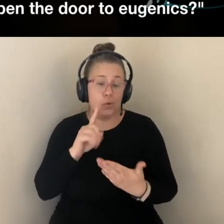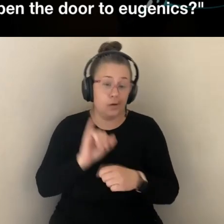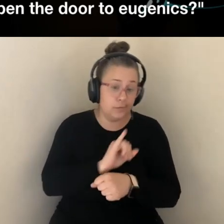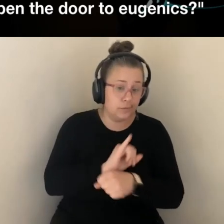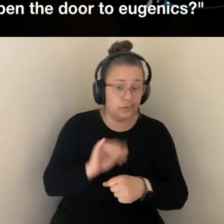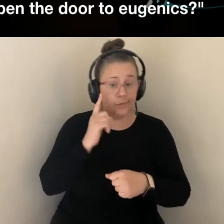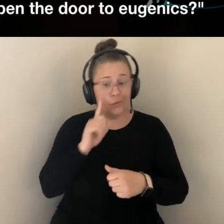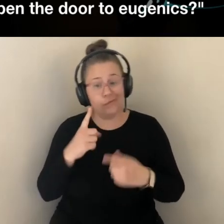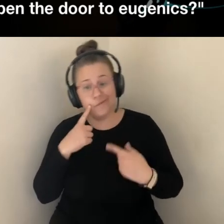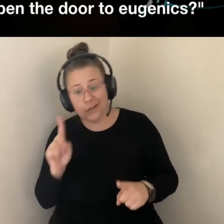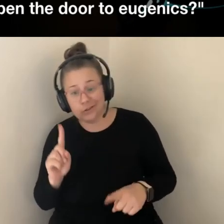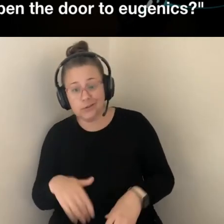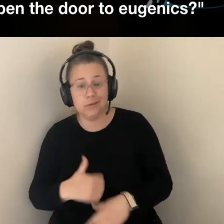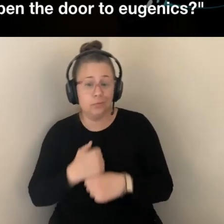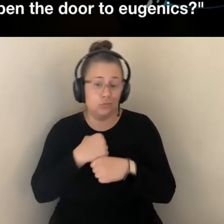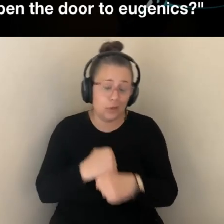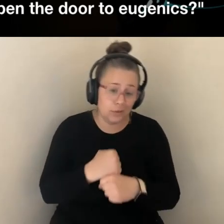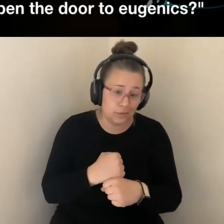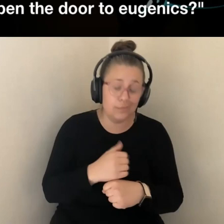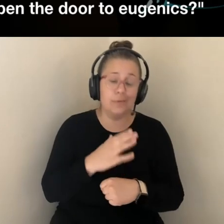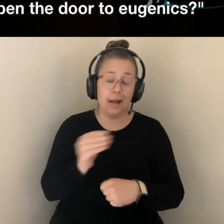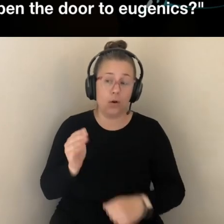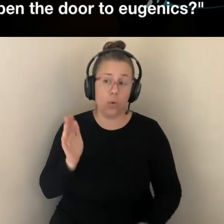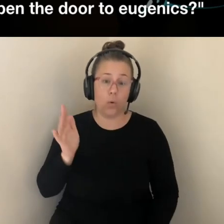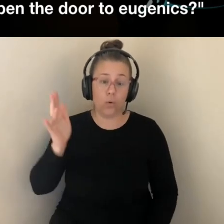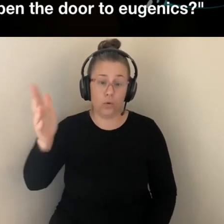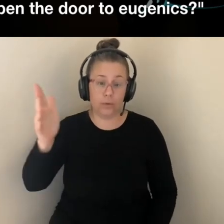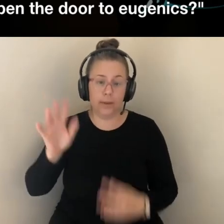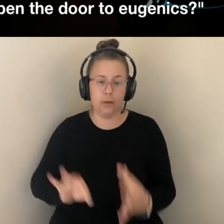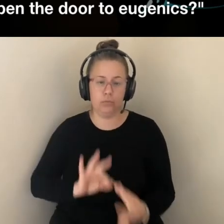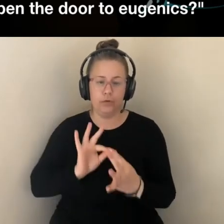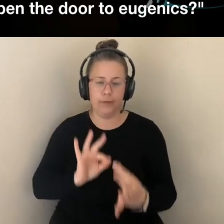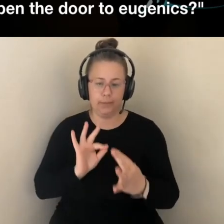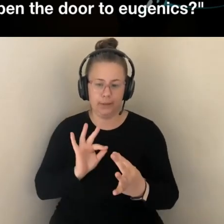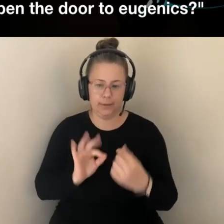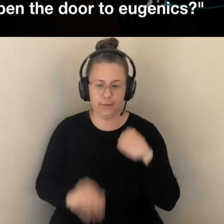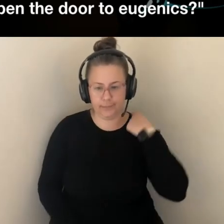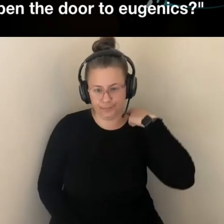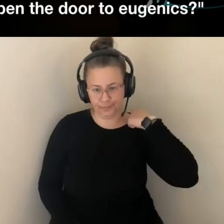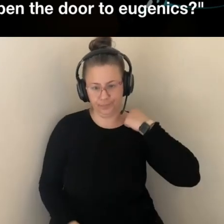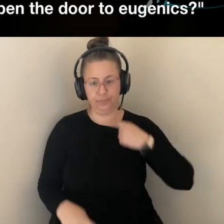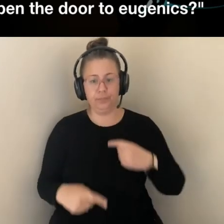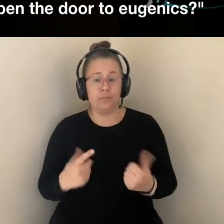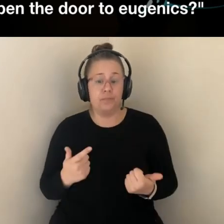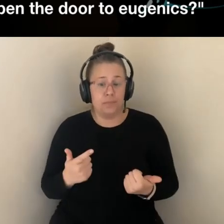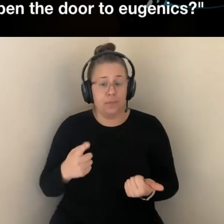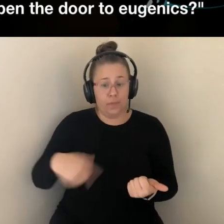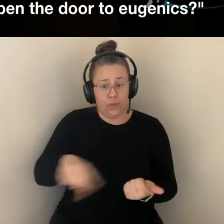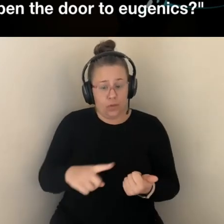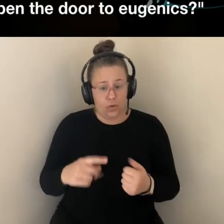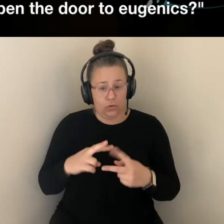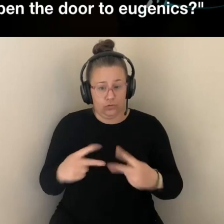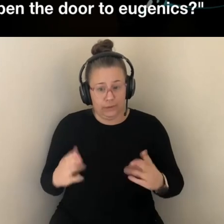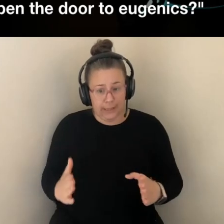EGENICS EMERGE AS THOSE BELIEVERS IN THE POWER OF SCIENCE AND TECHNOLOGY WHO PERCEIVE CLEAR AND PRESENT DANGERS TO HUMANITY ON THE